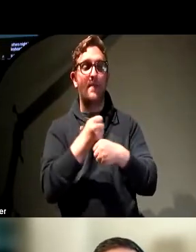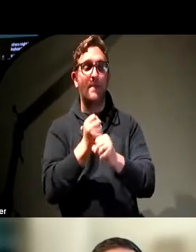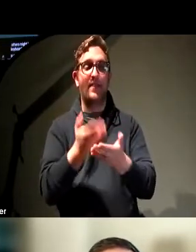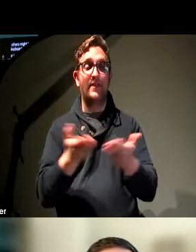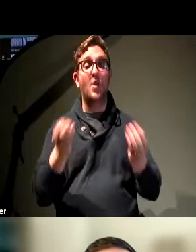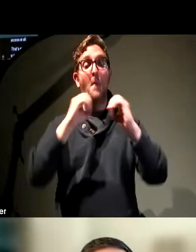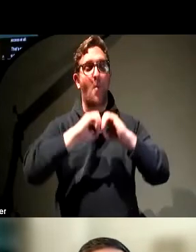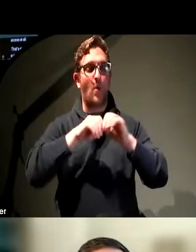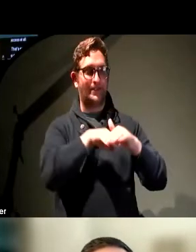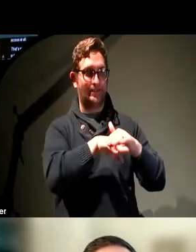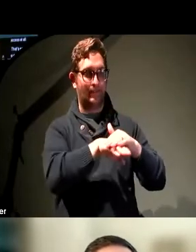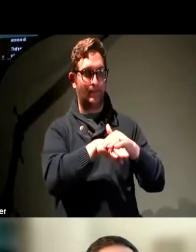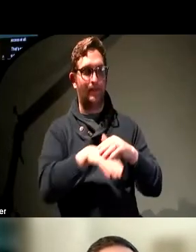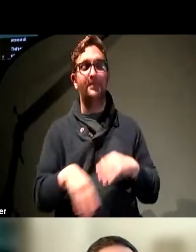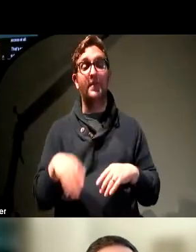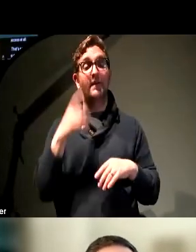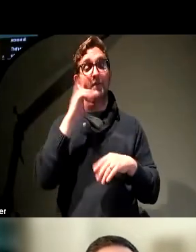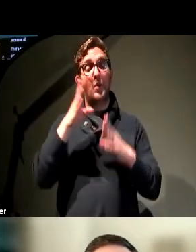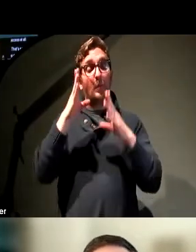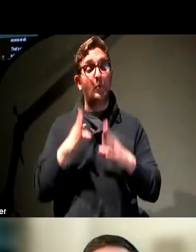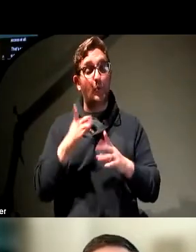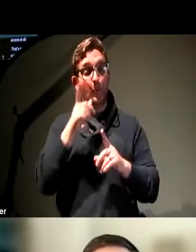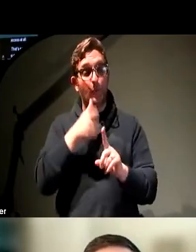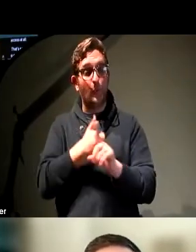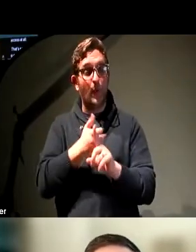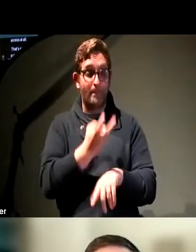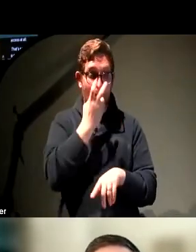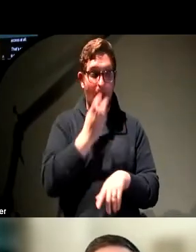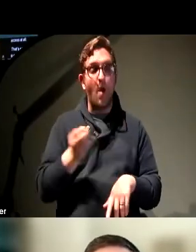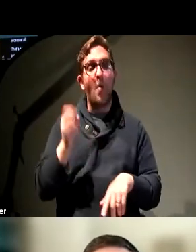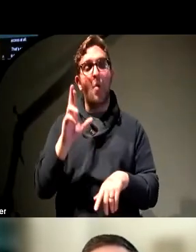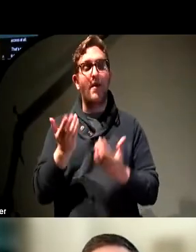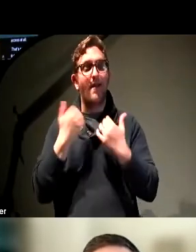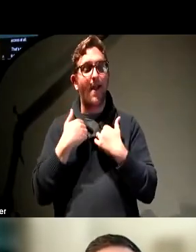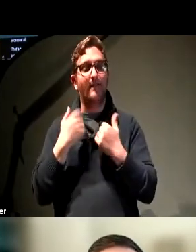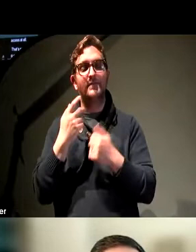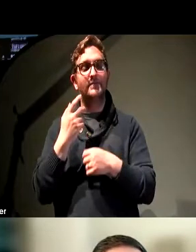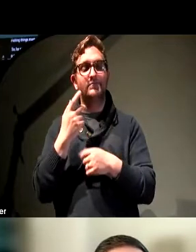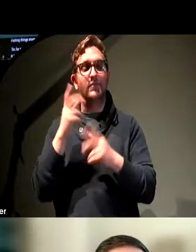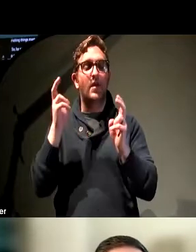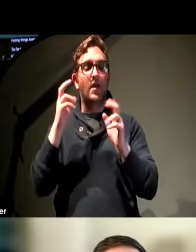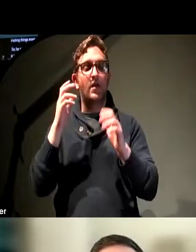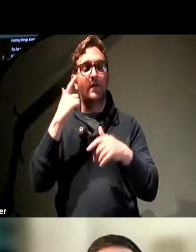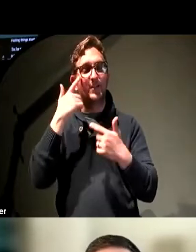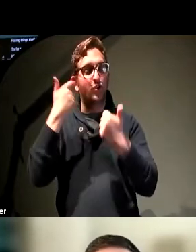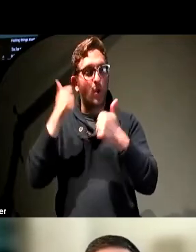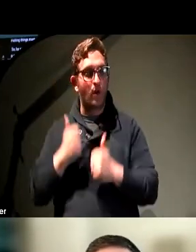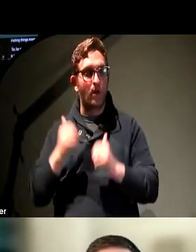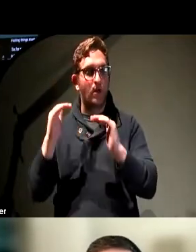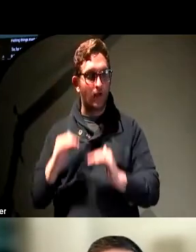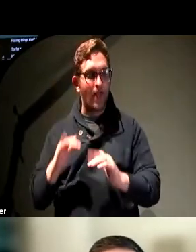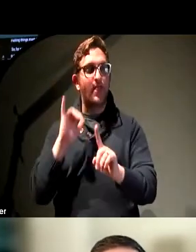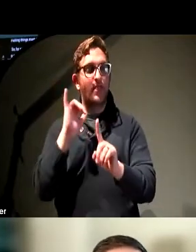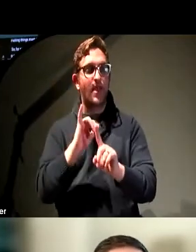So for someone who is blind or has a form of low vision, there are several things that the